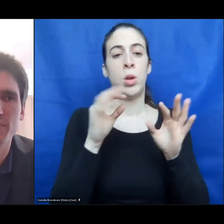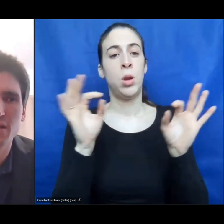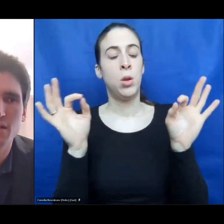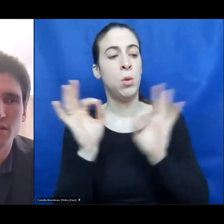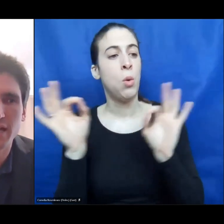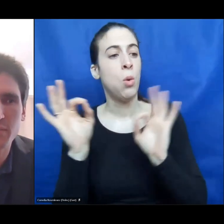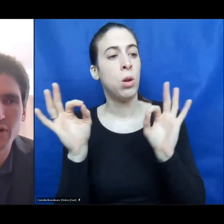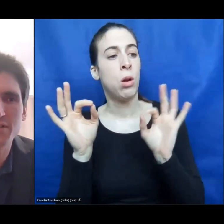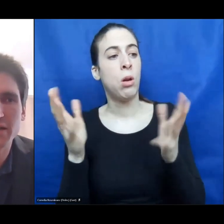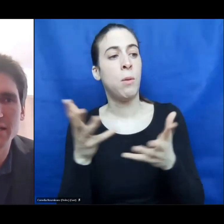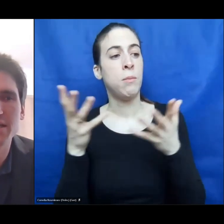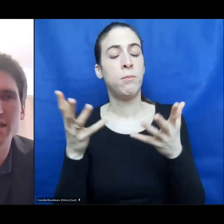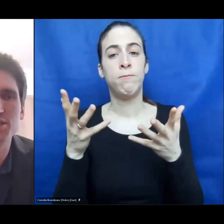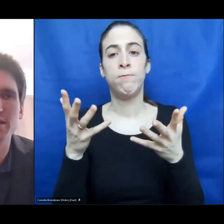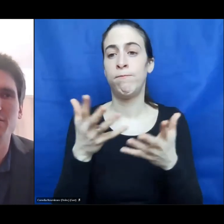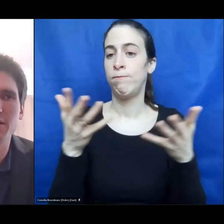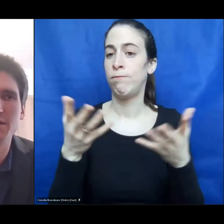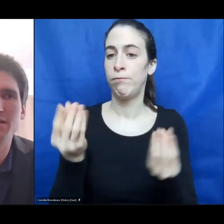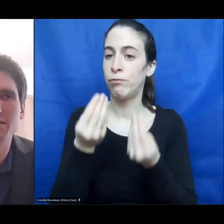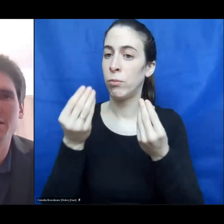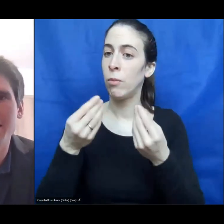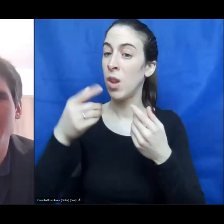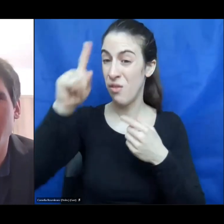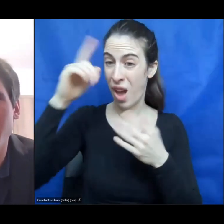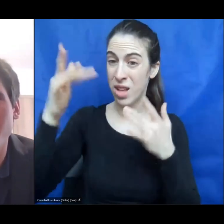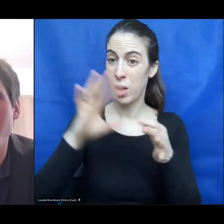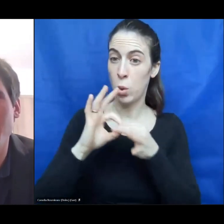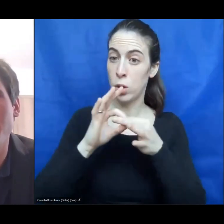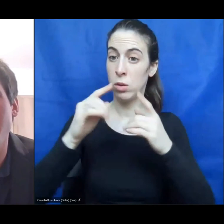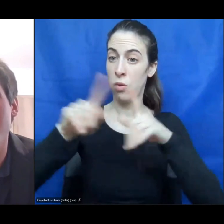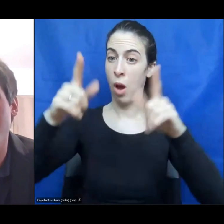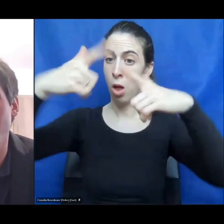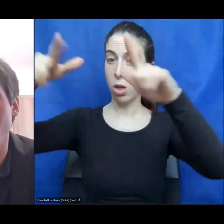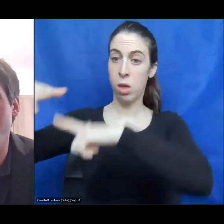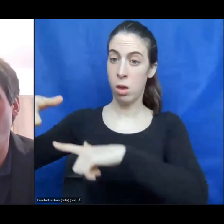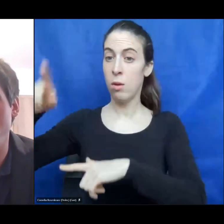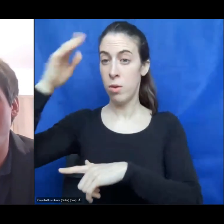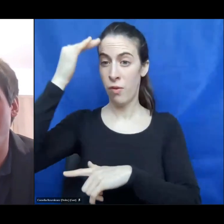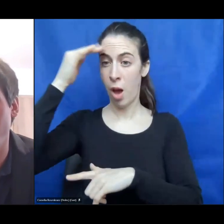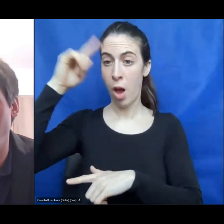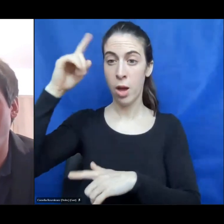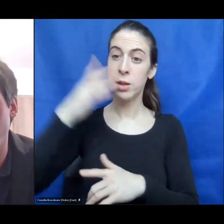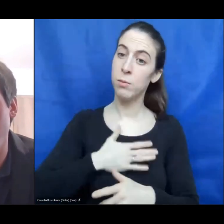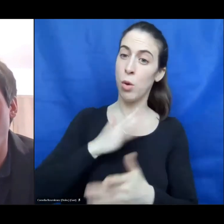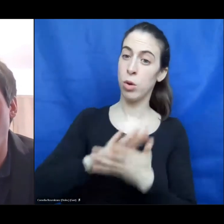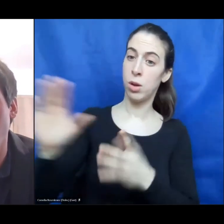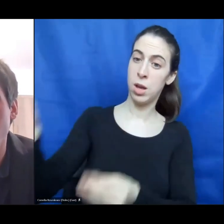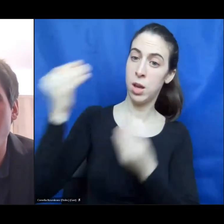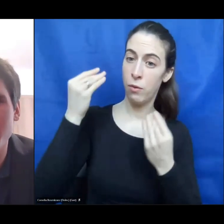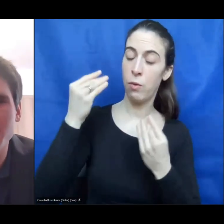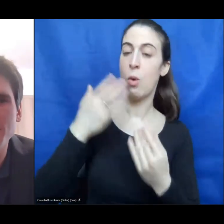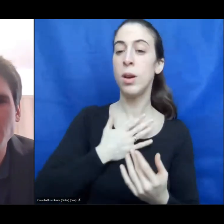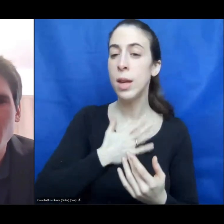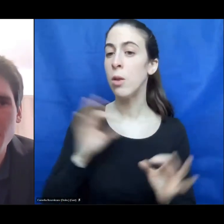abroad organization that maybe does the same anything else, if you have questions about mvg,